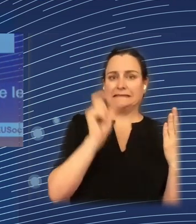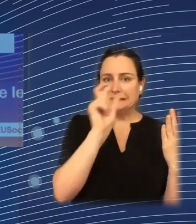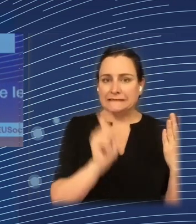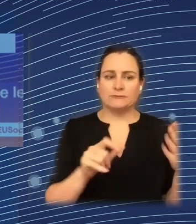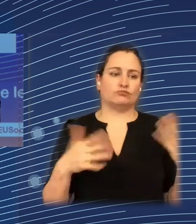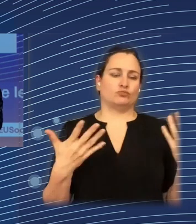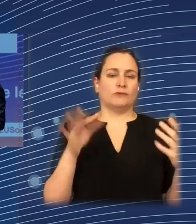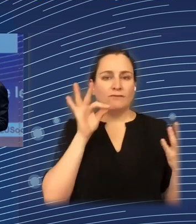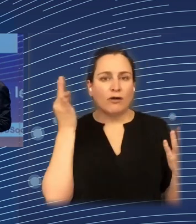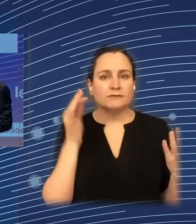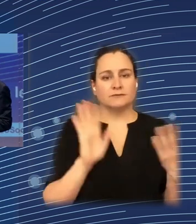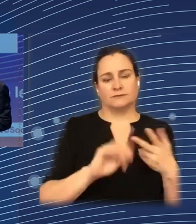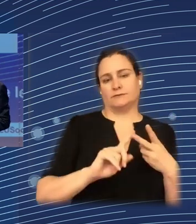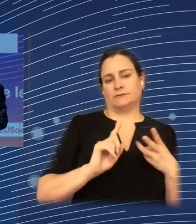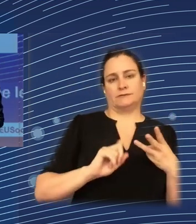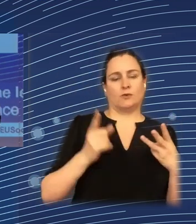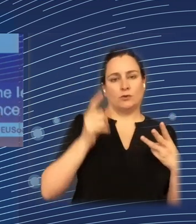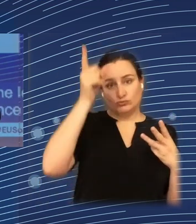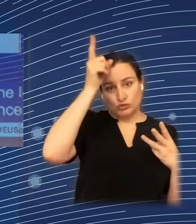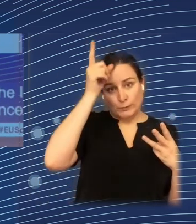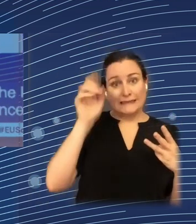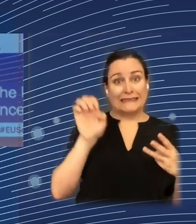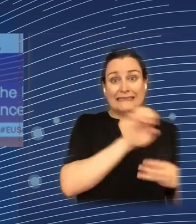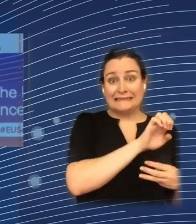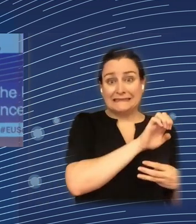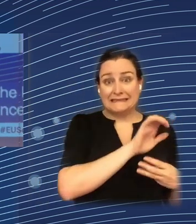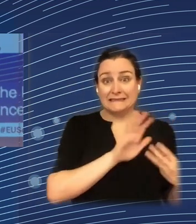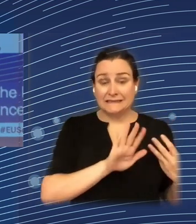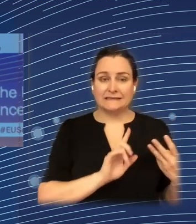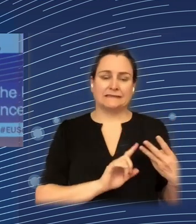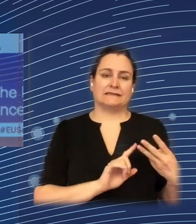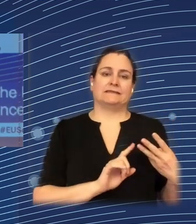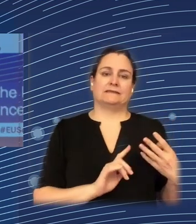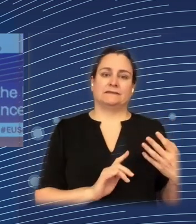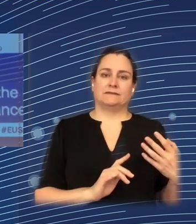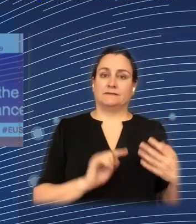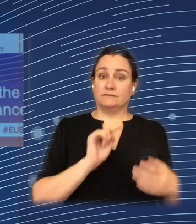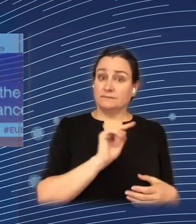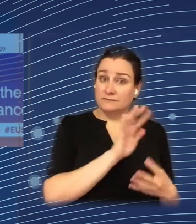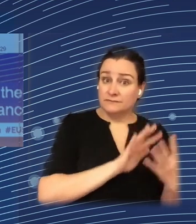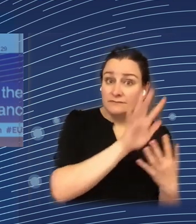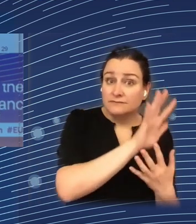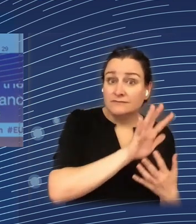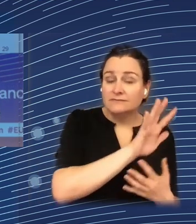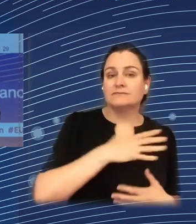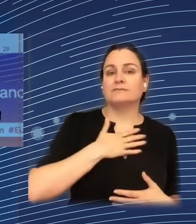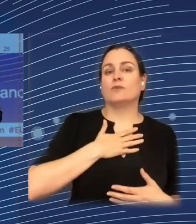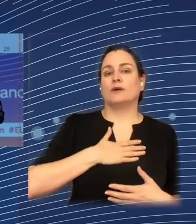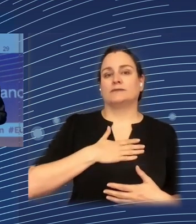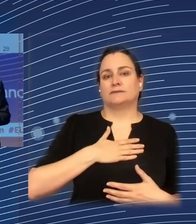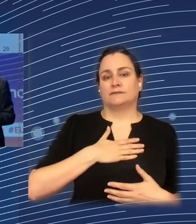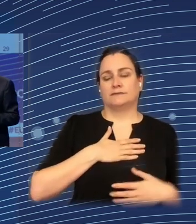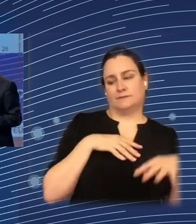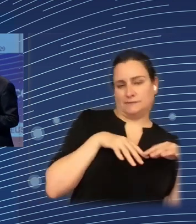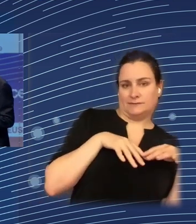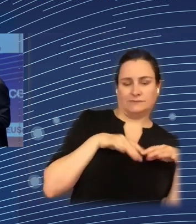or East Germany, this type of support for strongly Euro-skeptic parties is